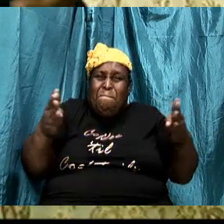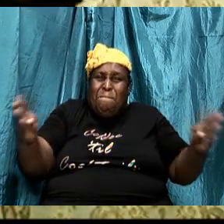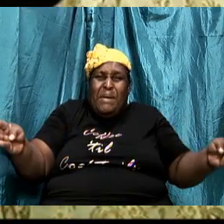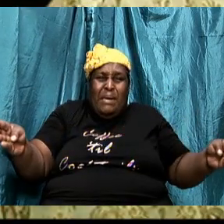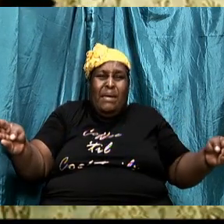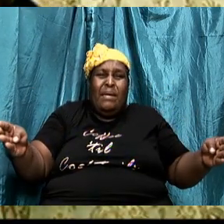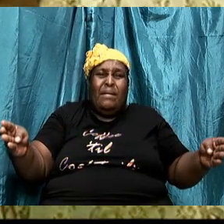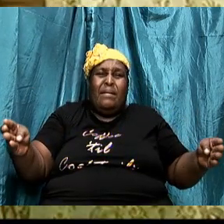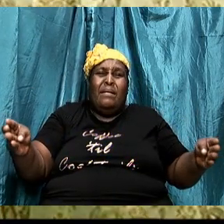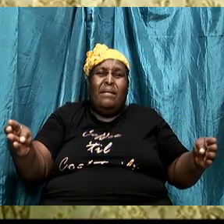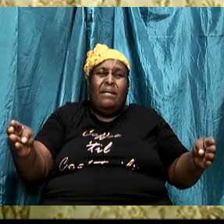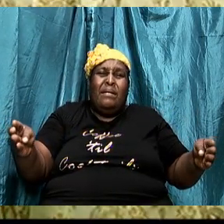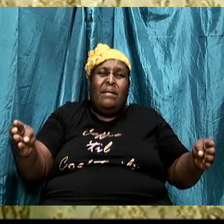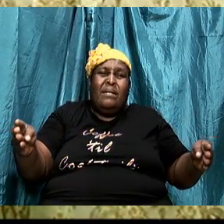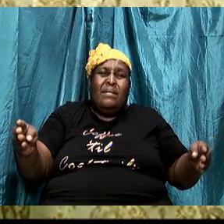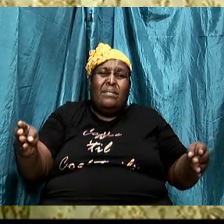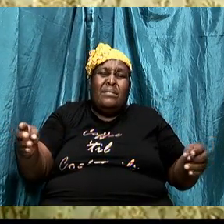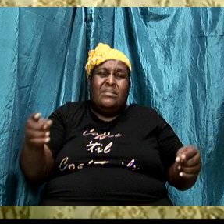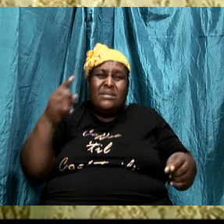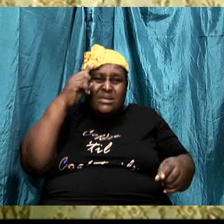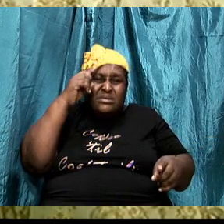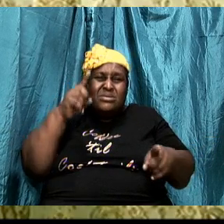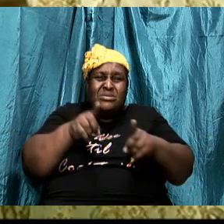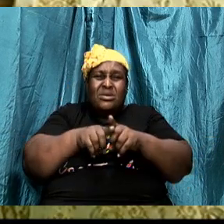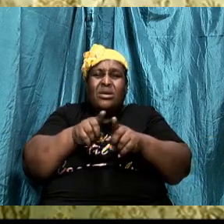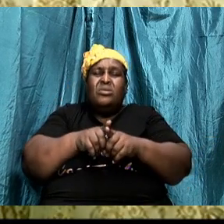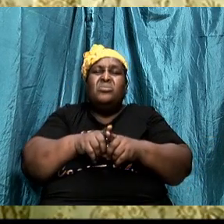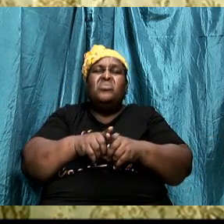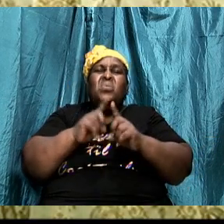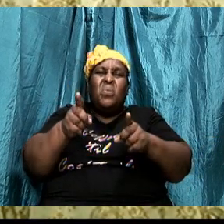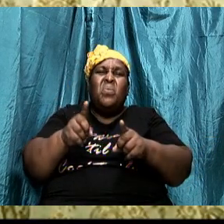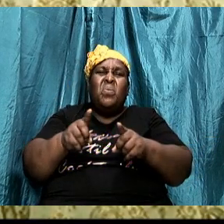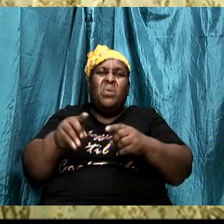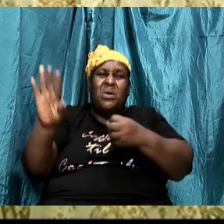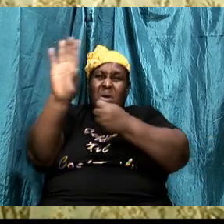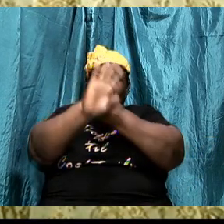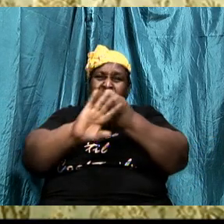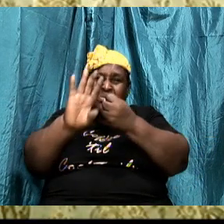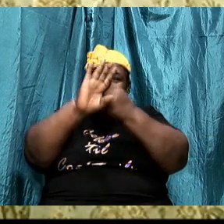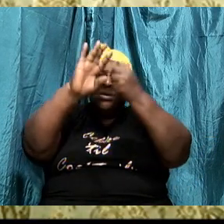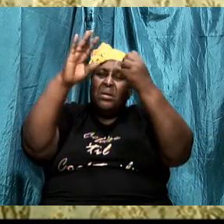spear was heavy. His sword was heavy. His shield was heavy.